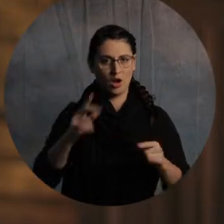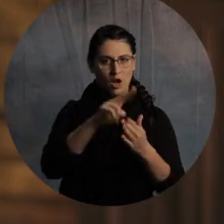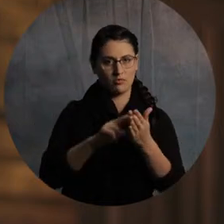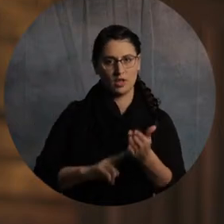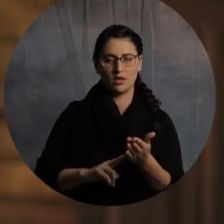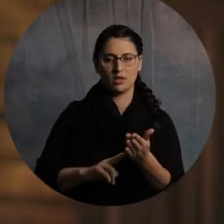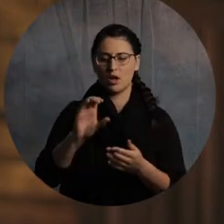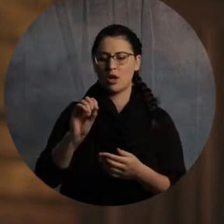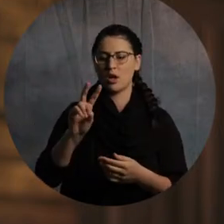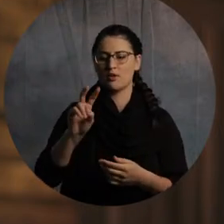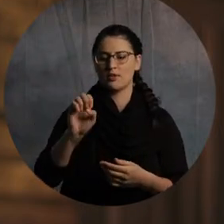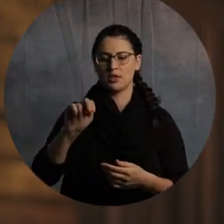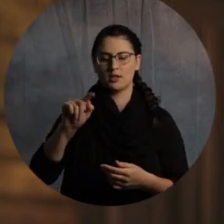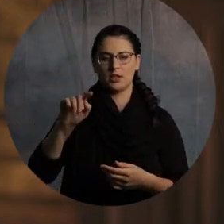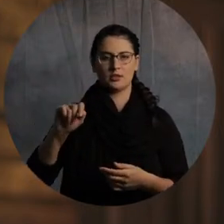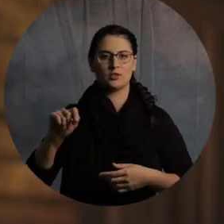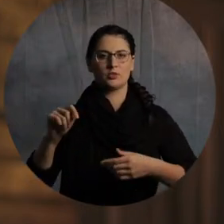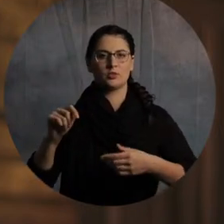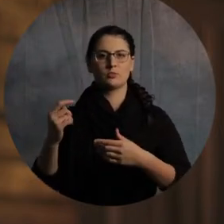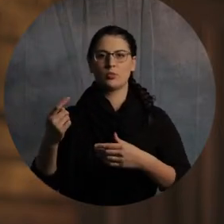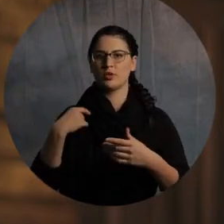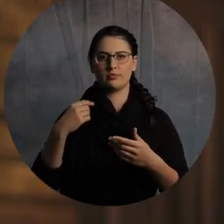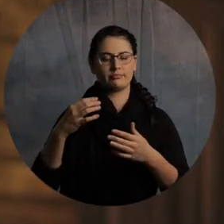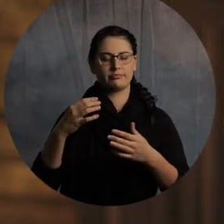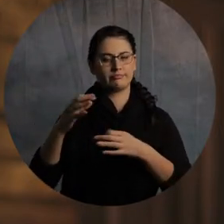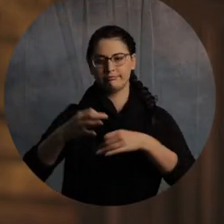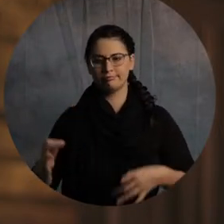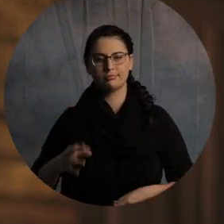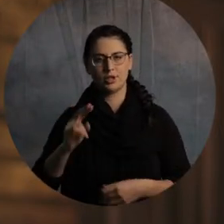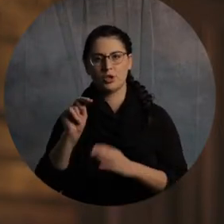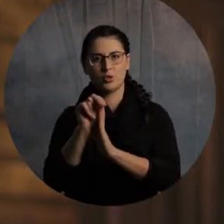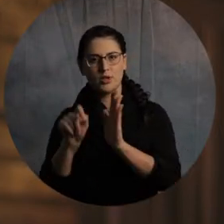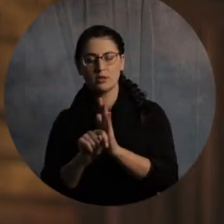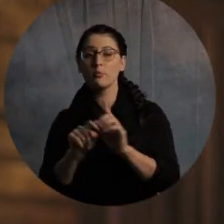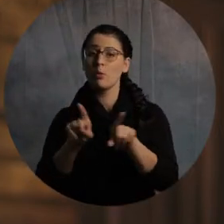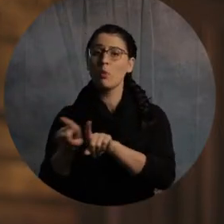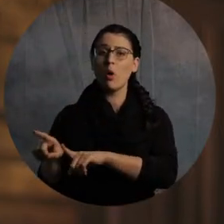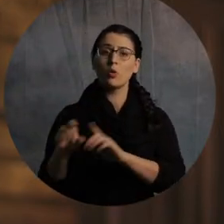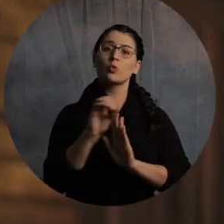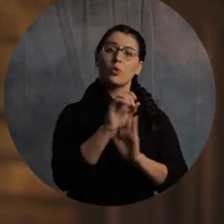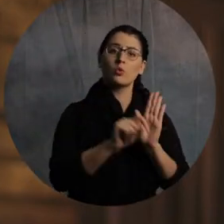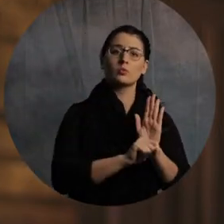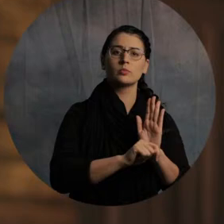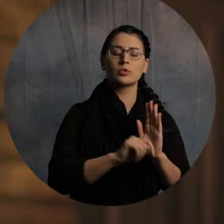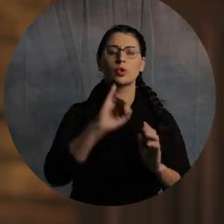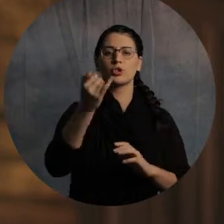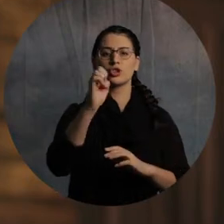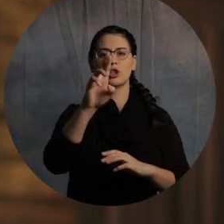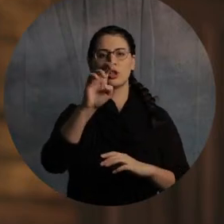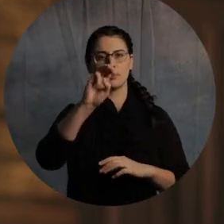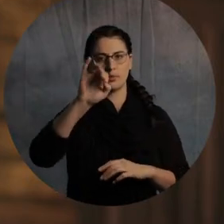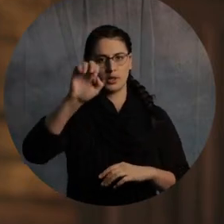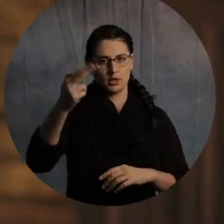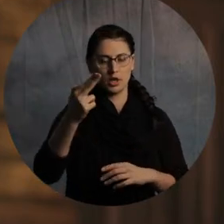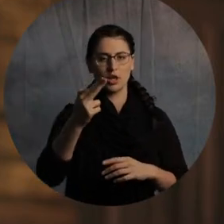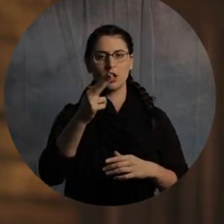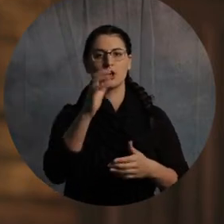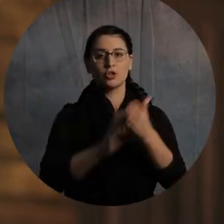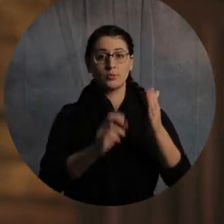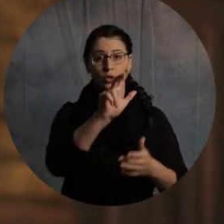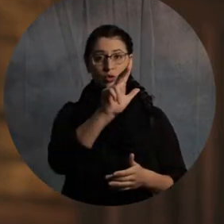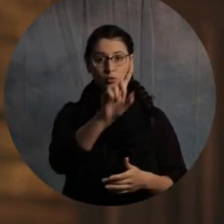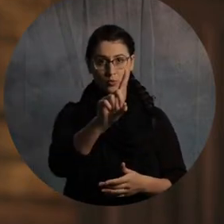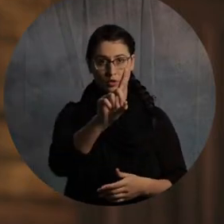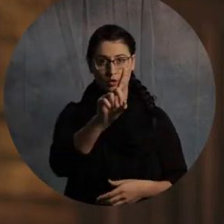specifically Jeremiah chapter 31, verses 31 through 34. So, Jeremiah 31, I'll give you a second to get there. Jeremiah